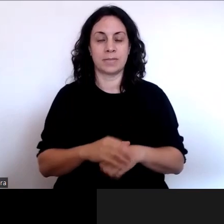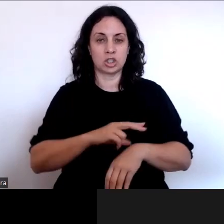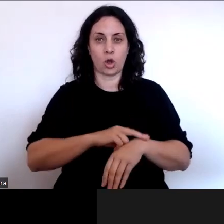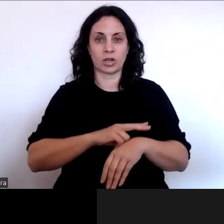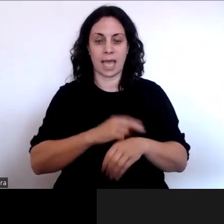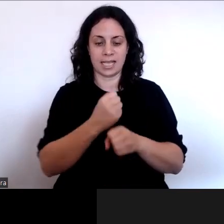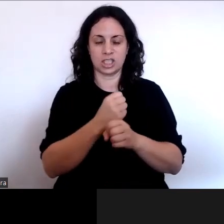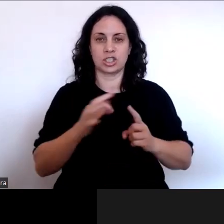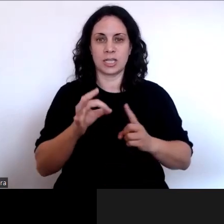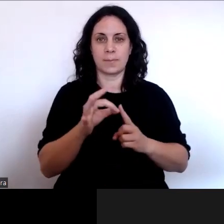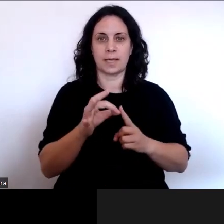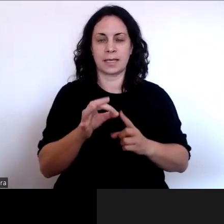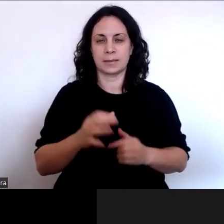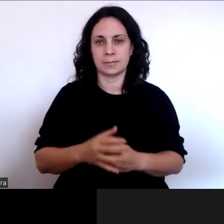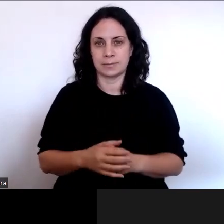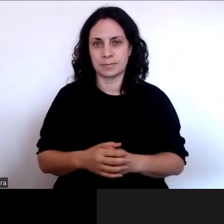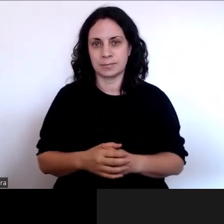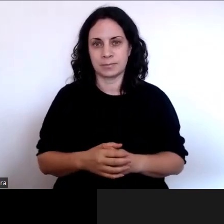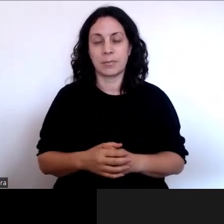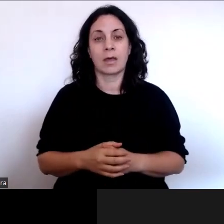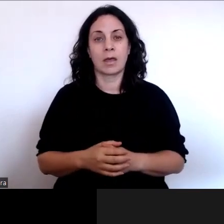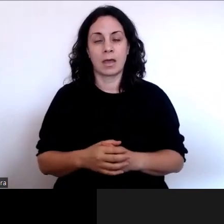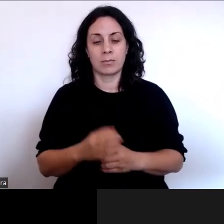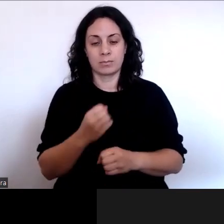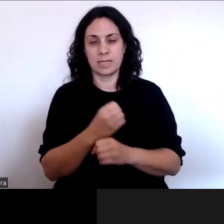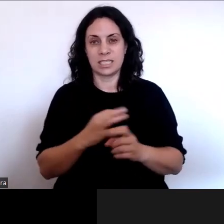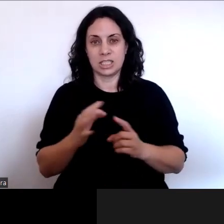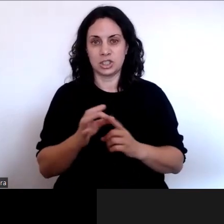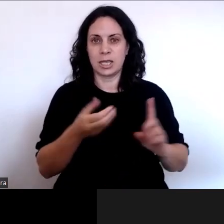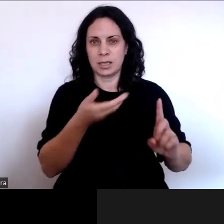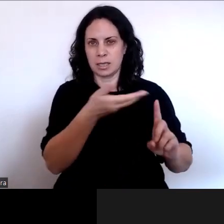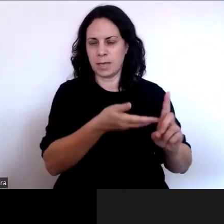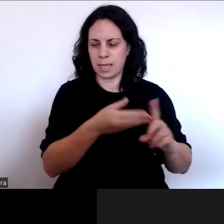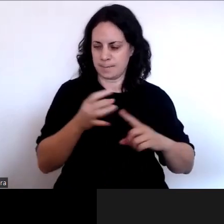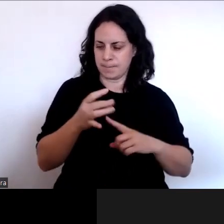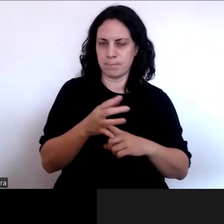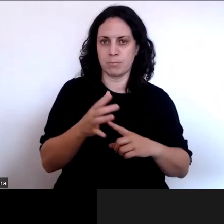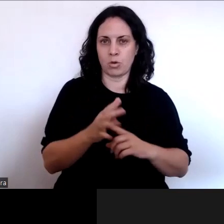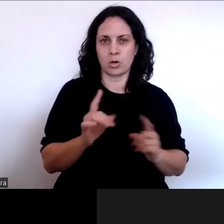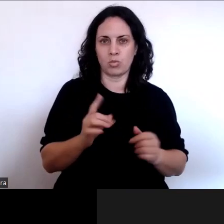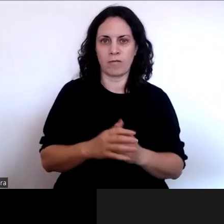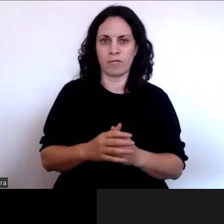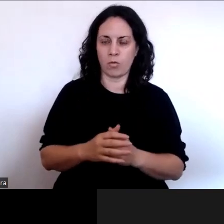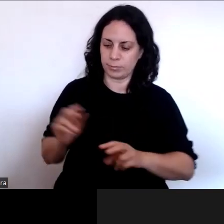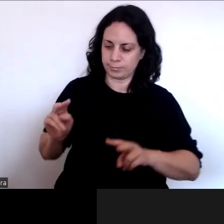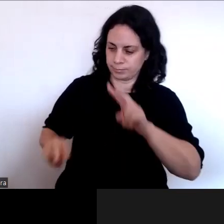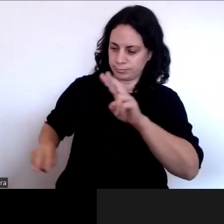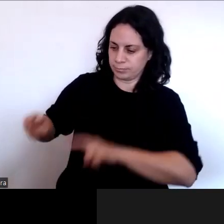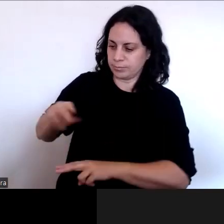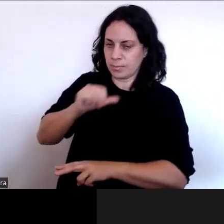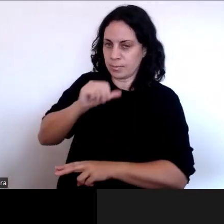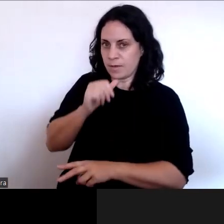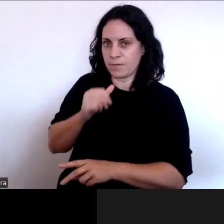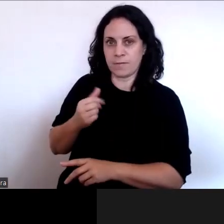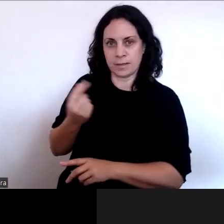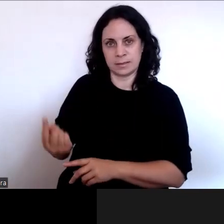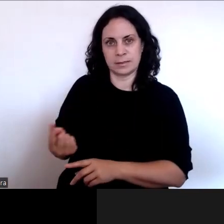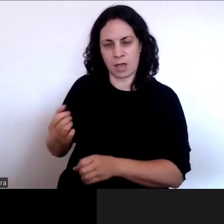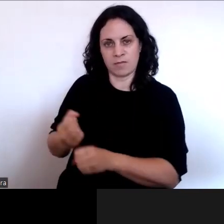this question says GPs are very important in deciding whether a person has capacity or not.